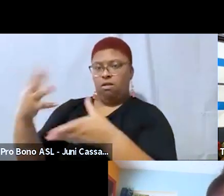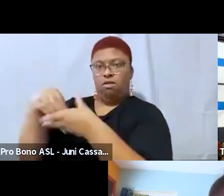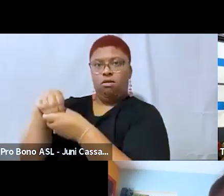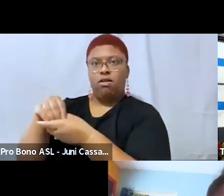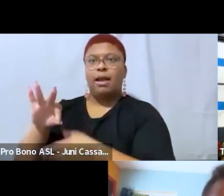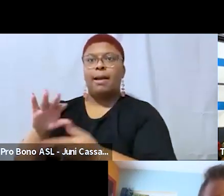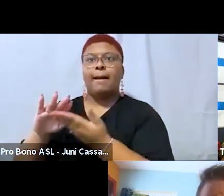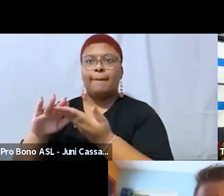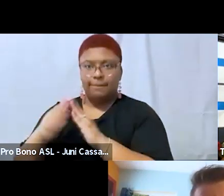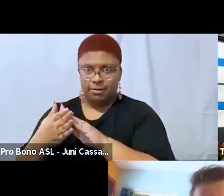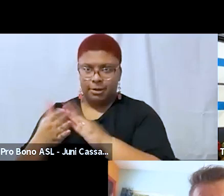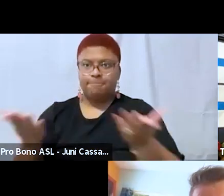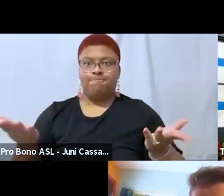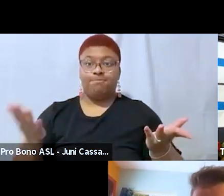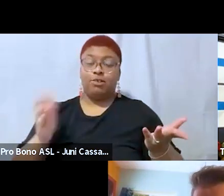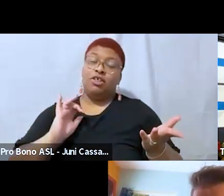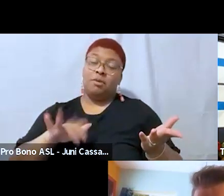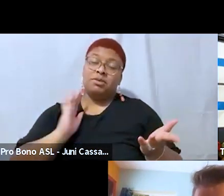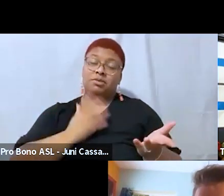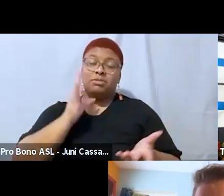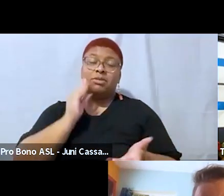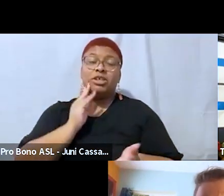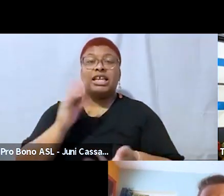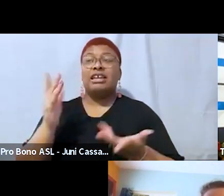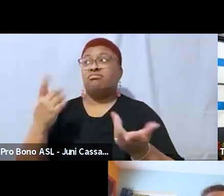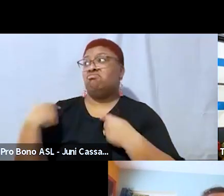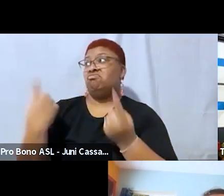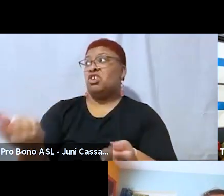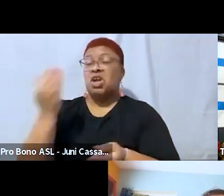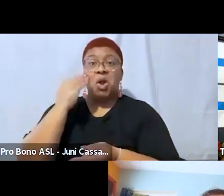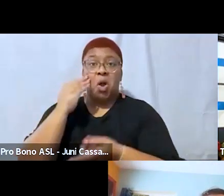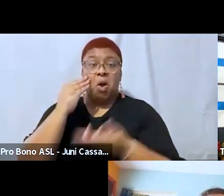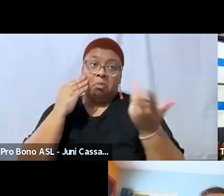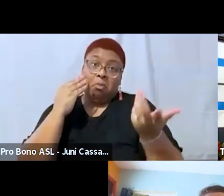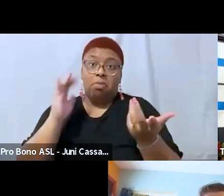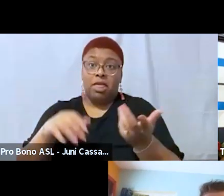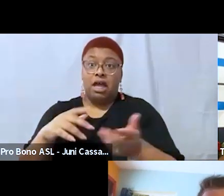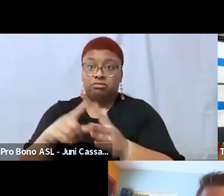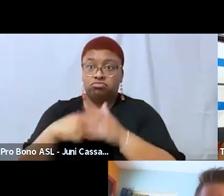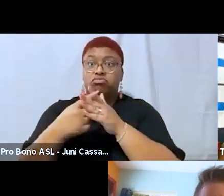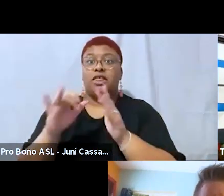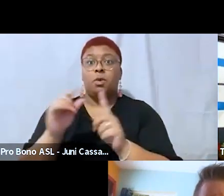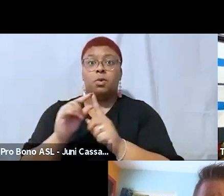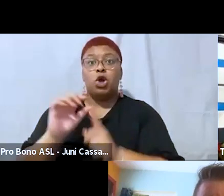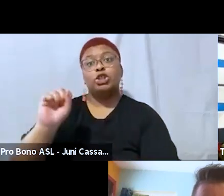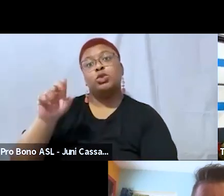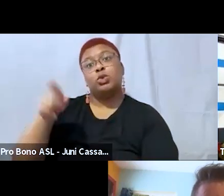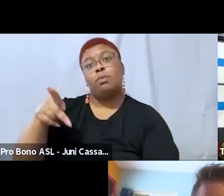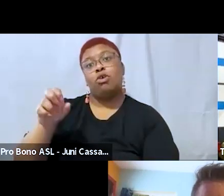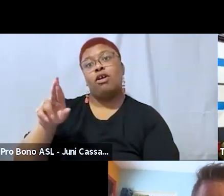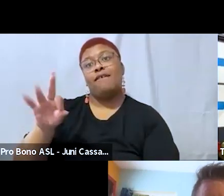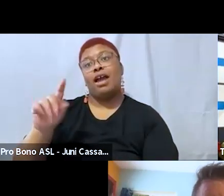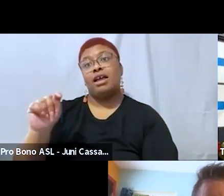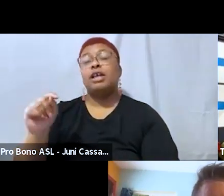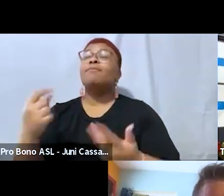and as far as i know that was the birth of the term super fat and um recently someone coined the term